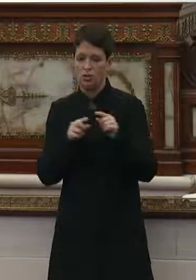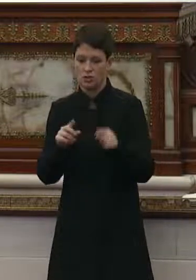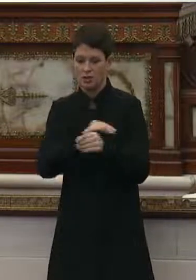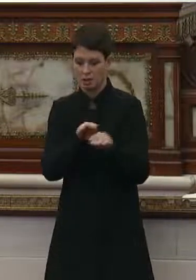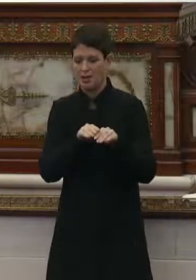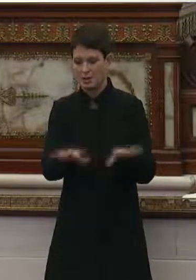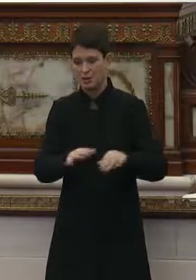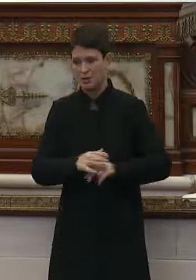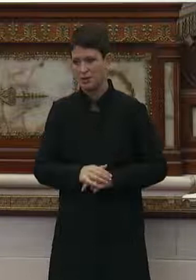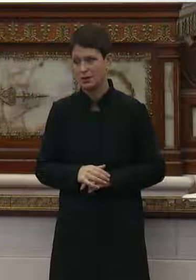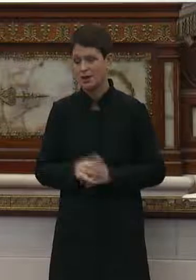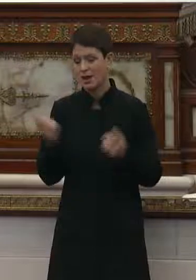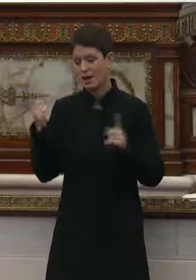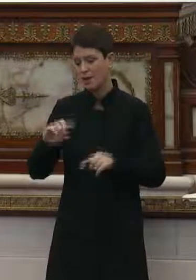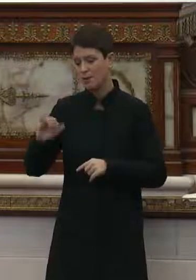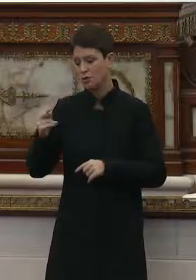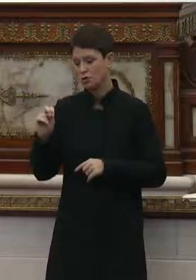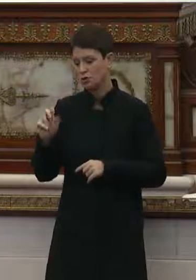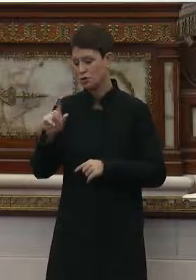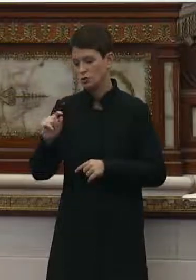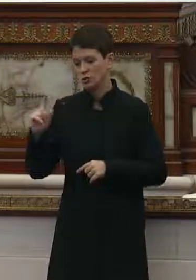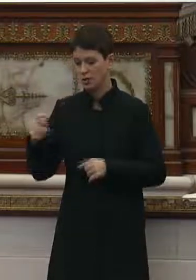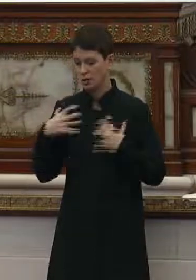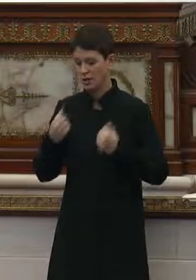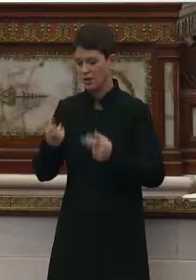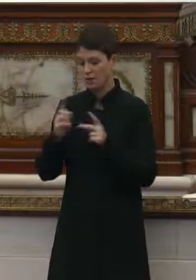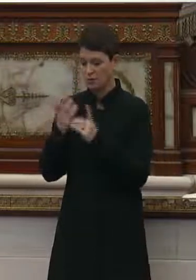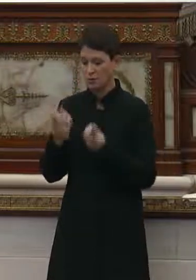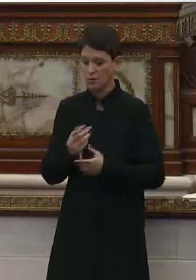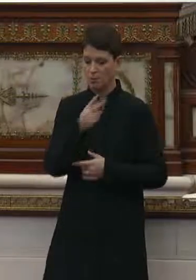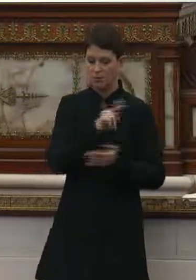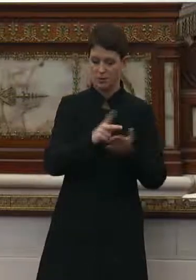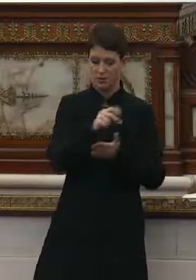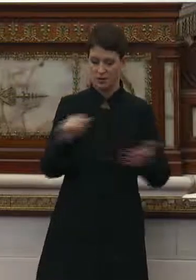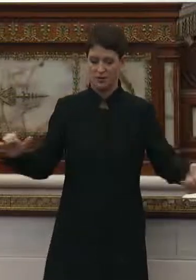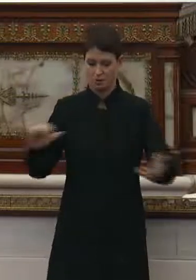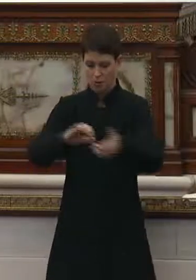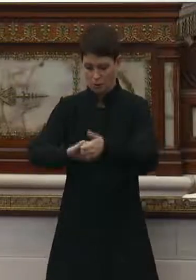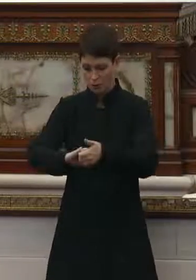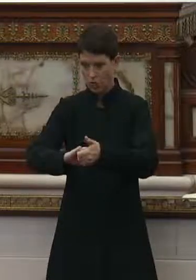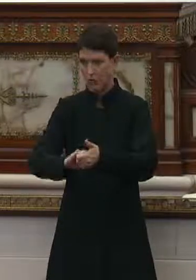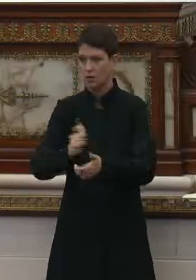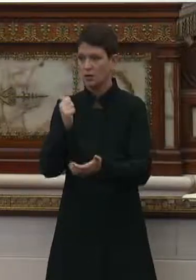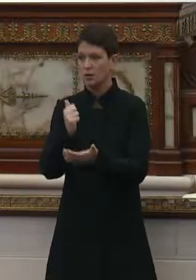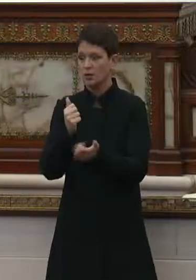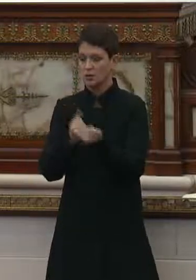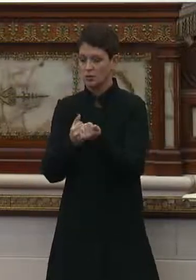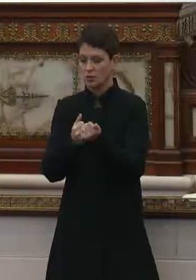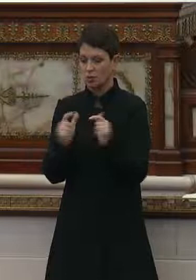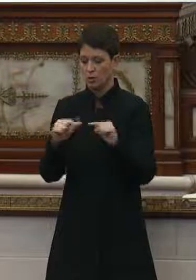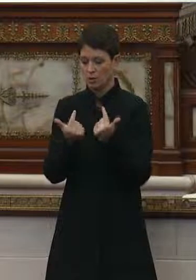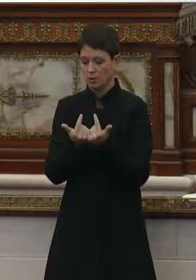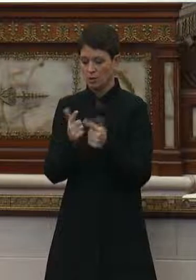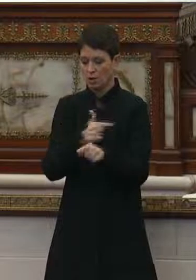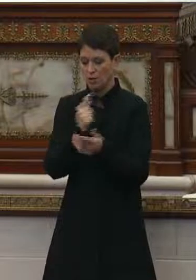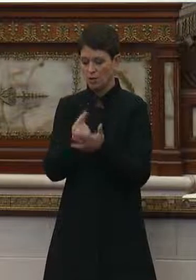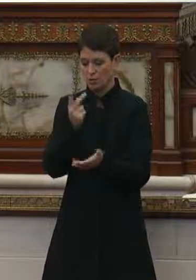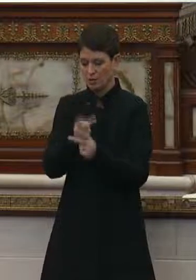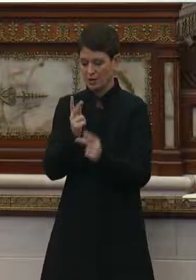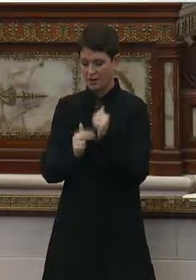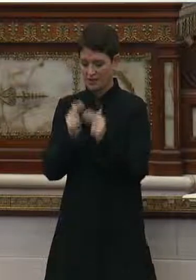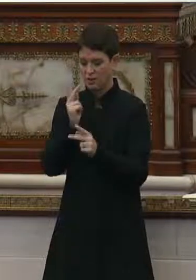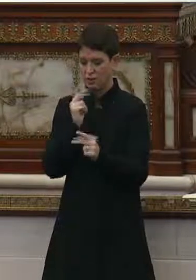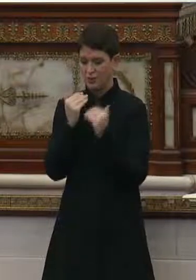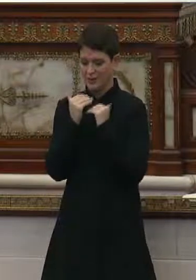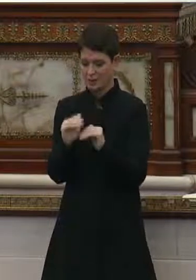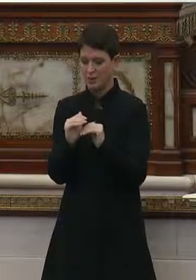this pandemic. In June 2020, the Health Department partnered with the University of Pennsylvania Health System to support a small number of long-term care facilities to contain their